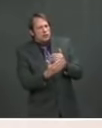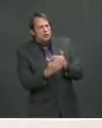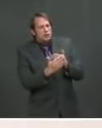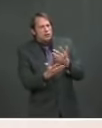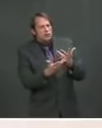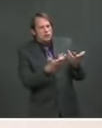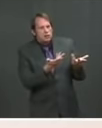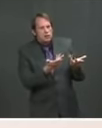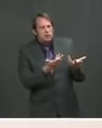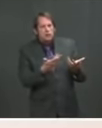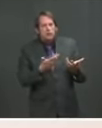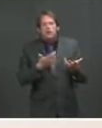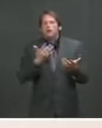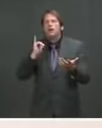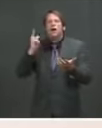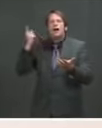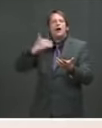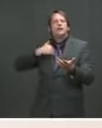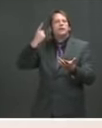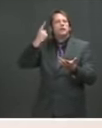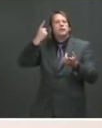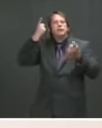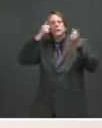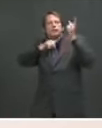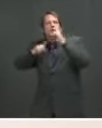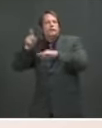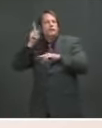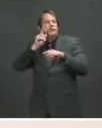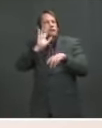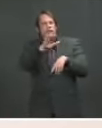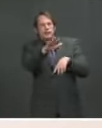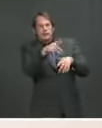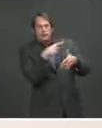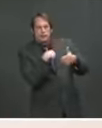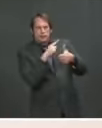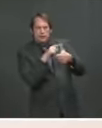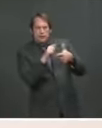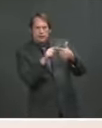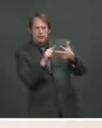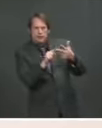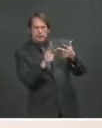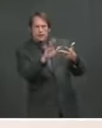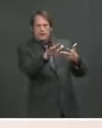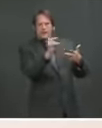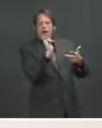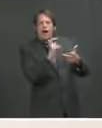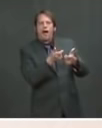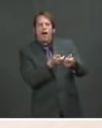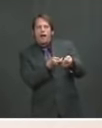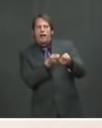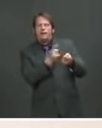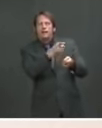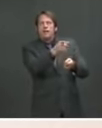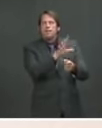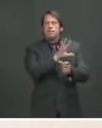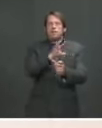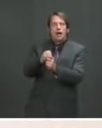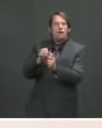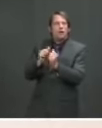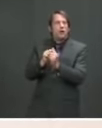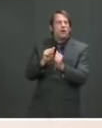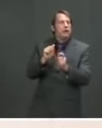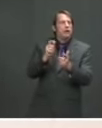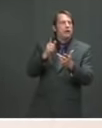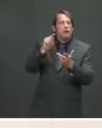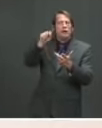in and so on. You dismantle all this stuff and, you know, we'll eventually give you sanctions relief. That's pretty clear, but they withstood the